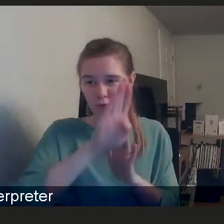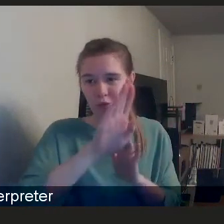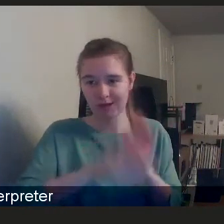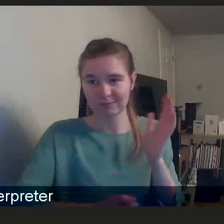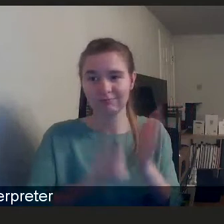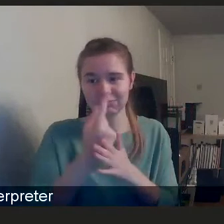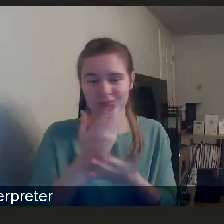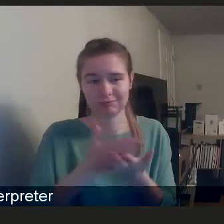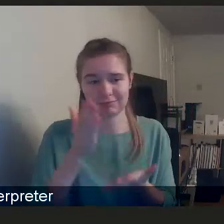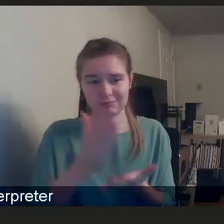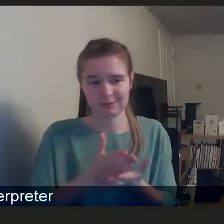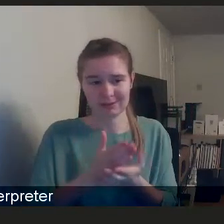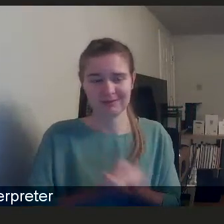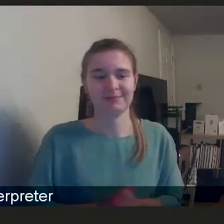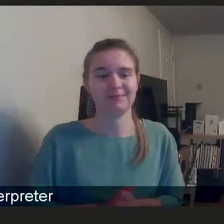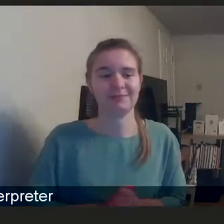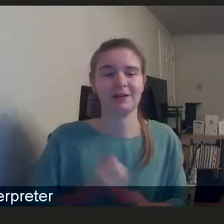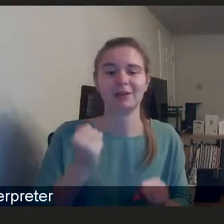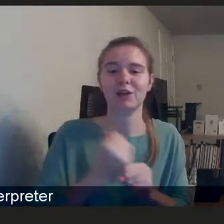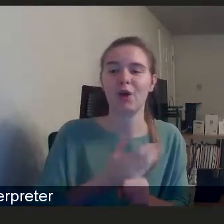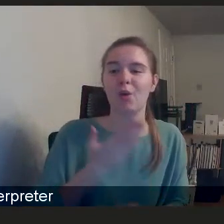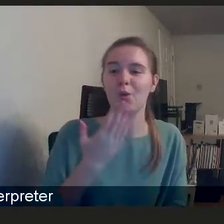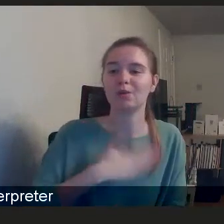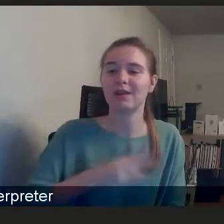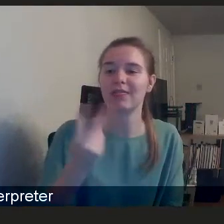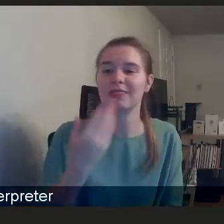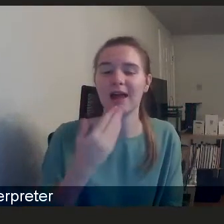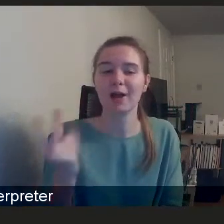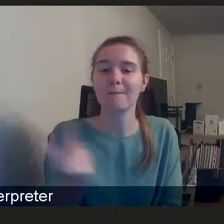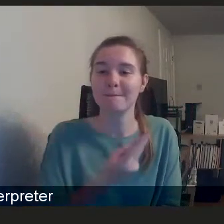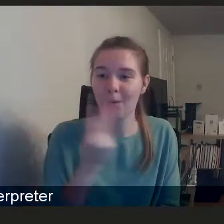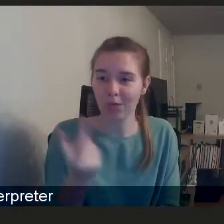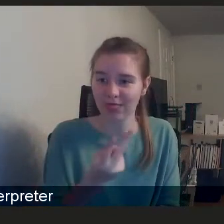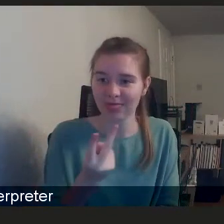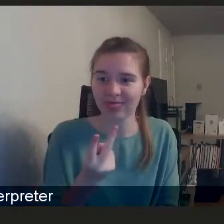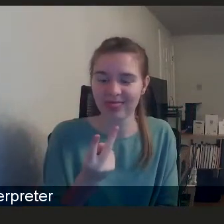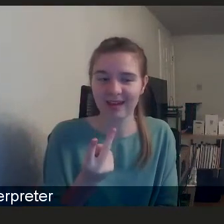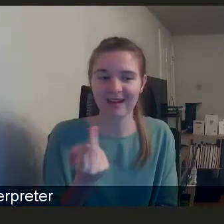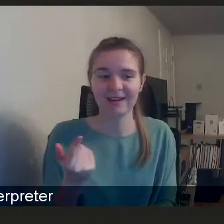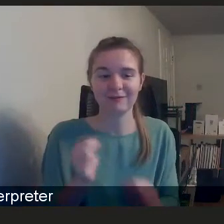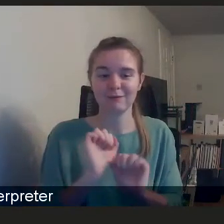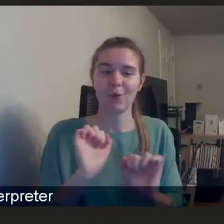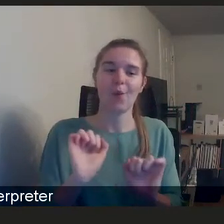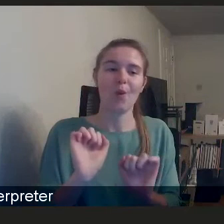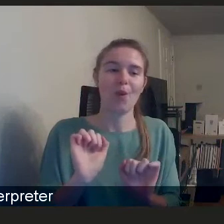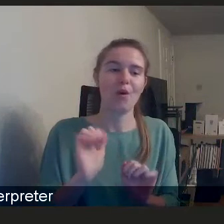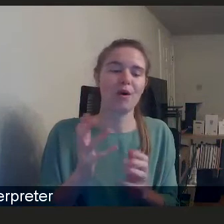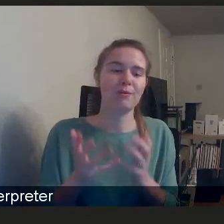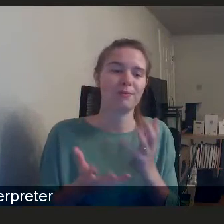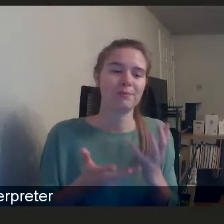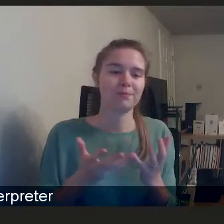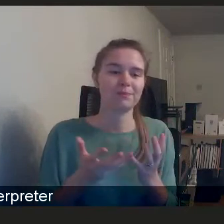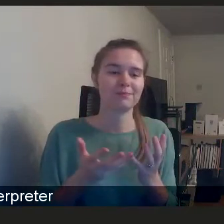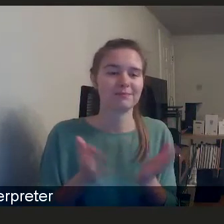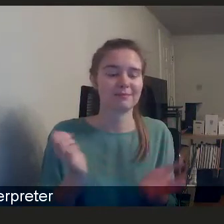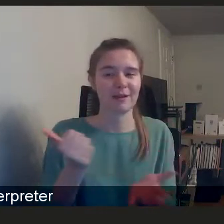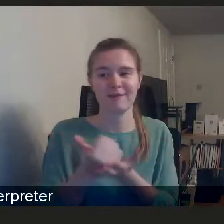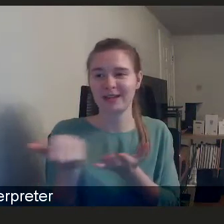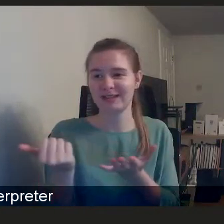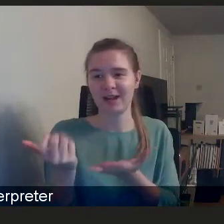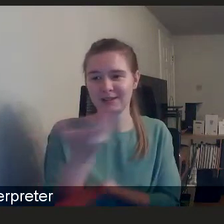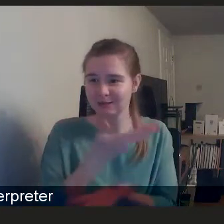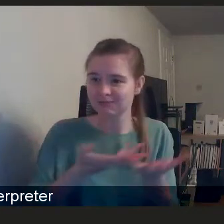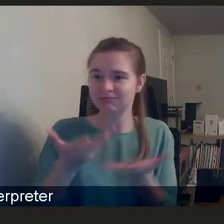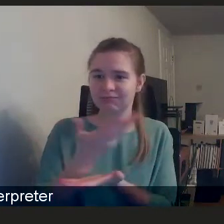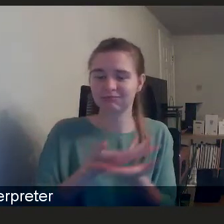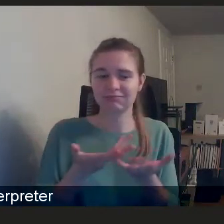Yeah. want to thank you both through to Jane and Mark Rowland for, for your, um, incredible contributions. It's